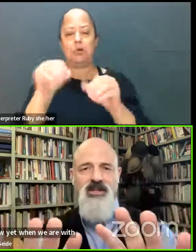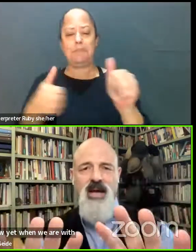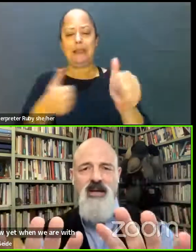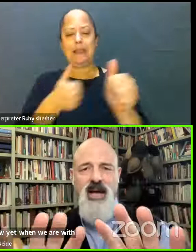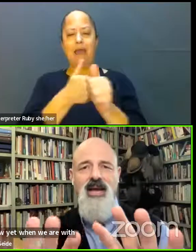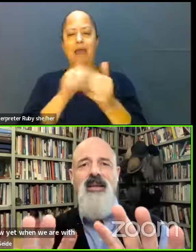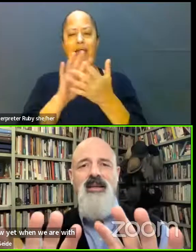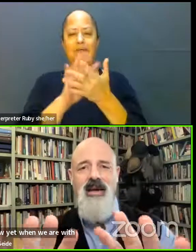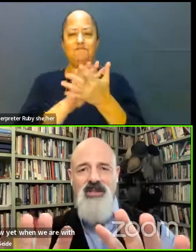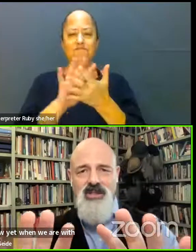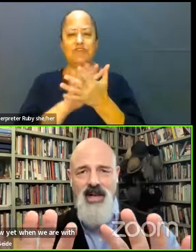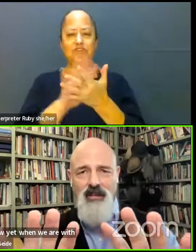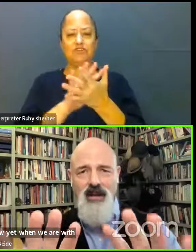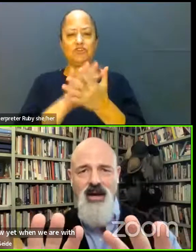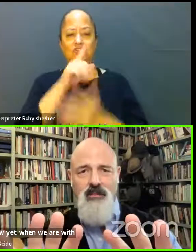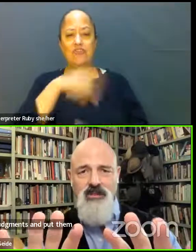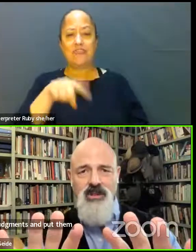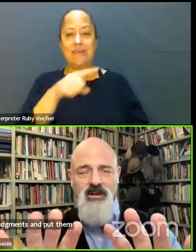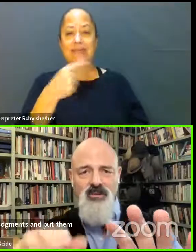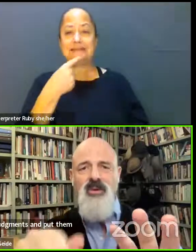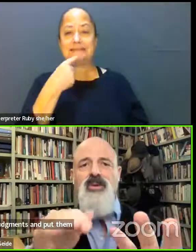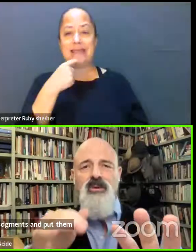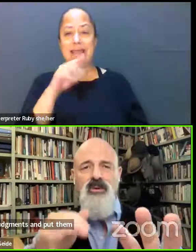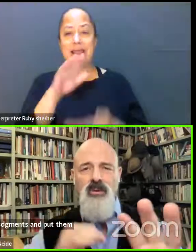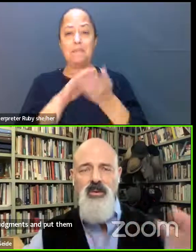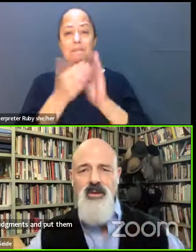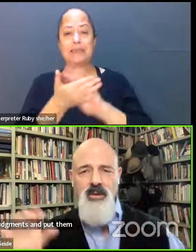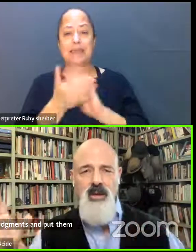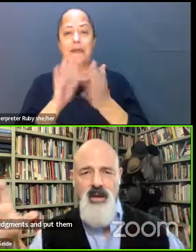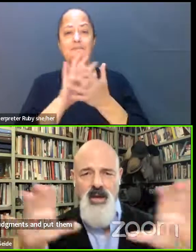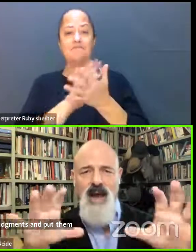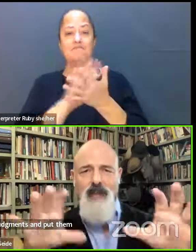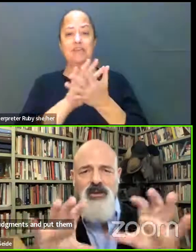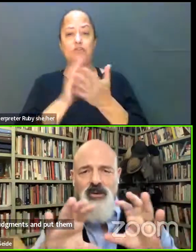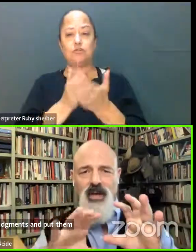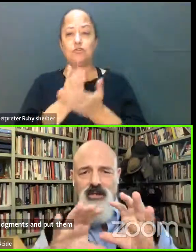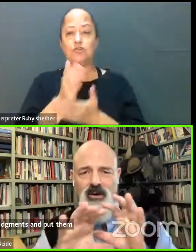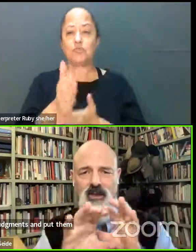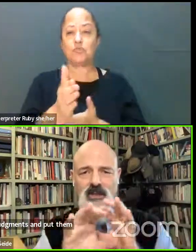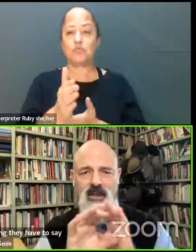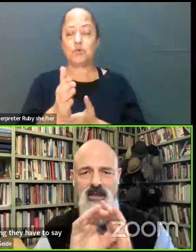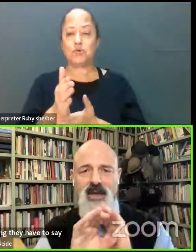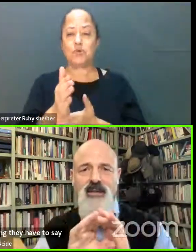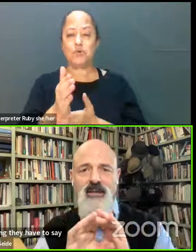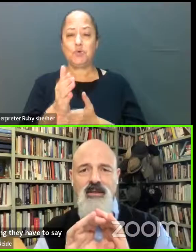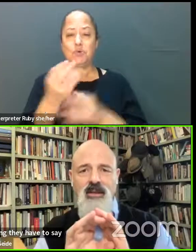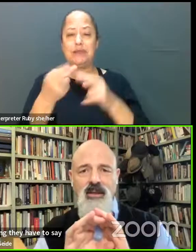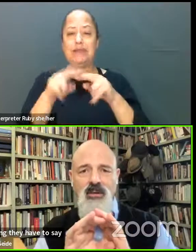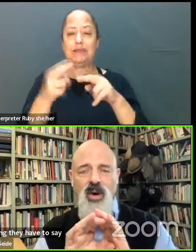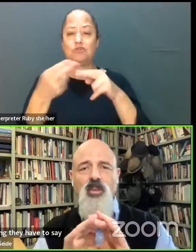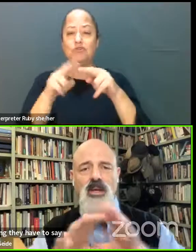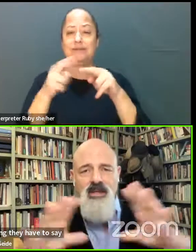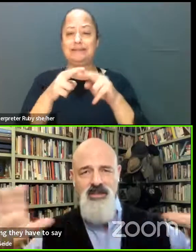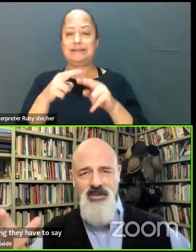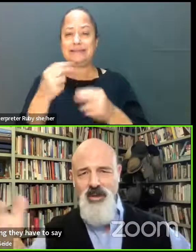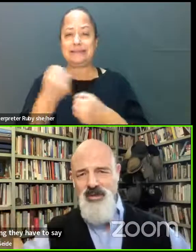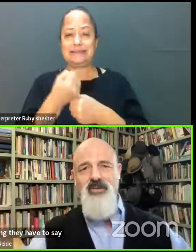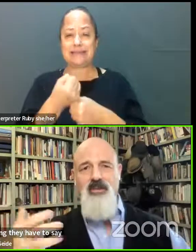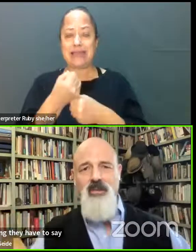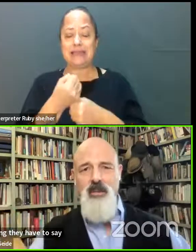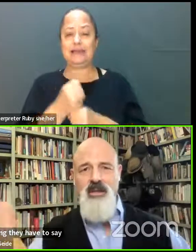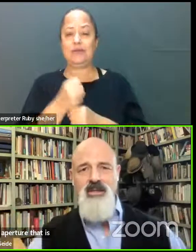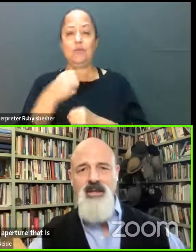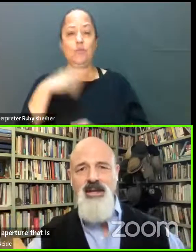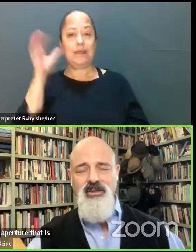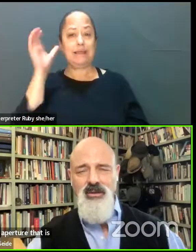such that anything they have to say becomes filtered through an aperture that is increasingly tight. When we listen to